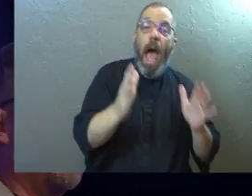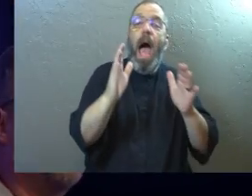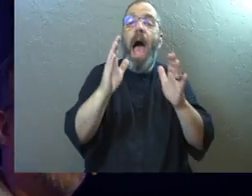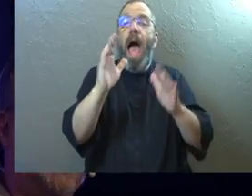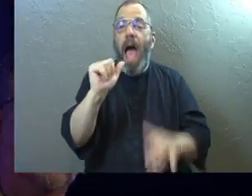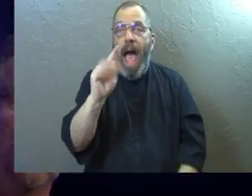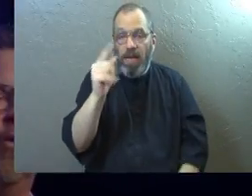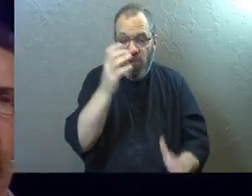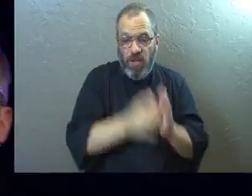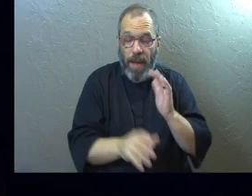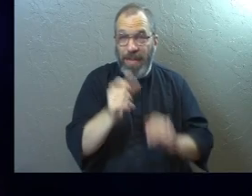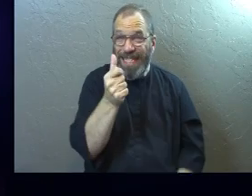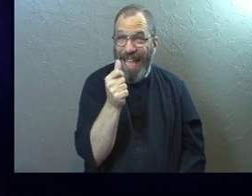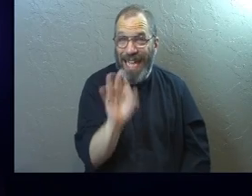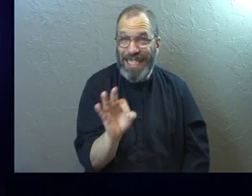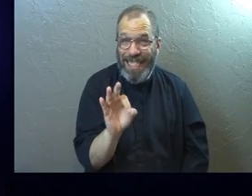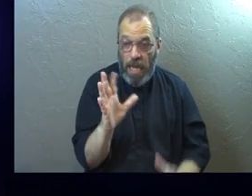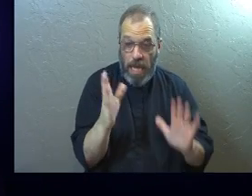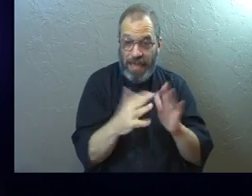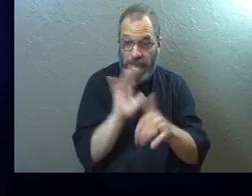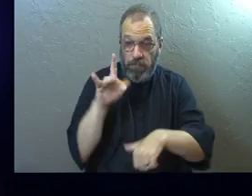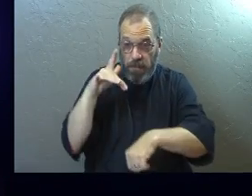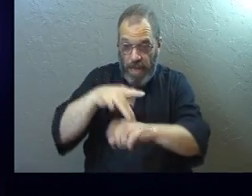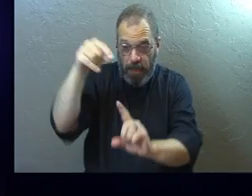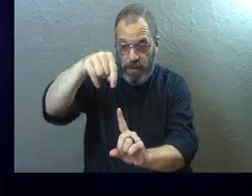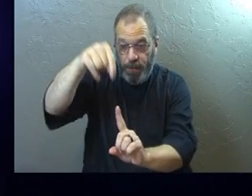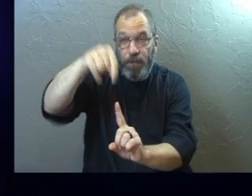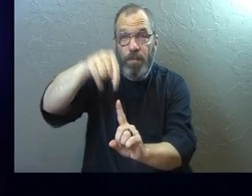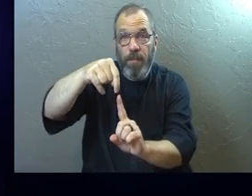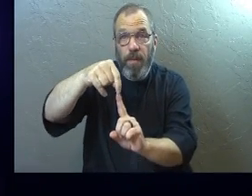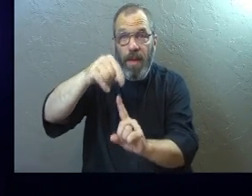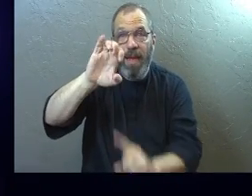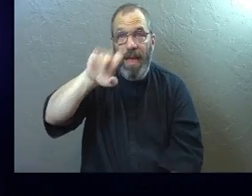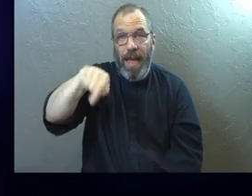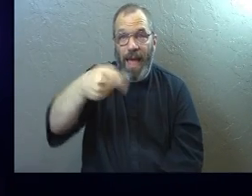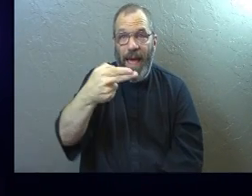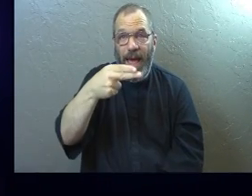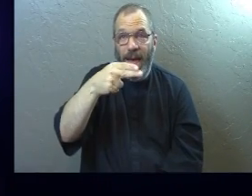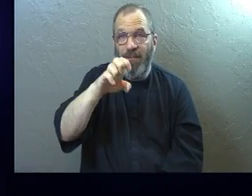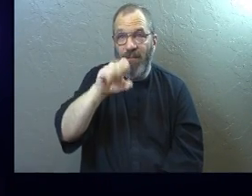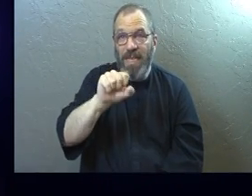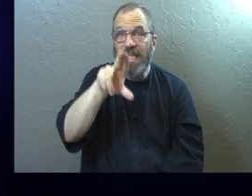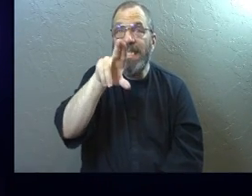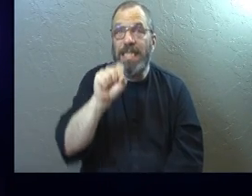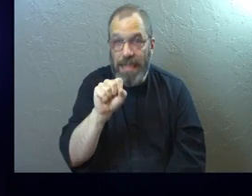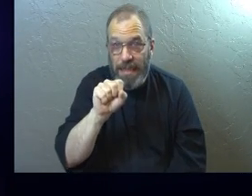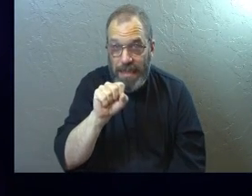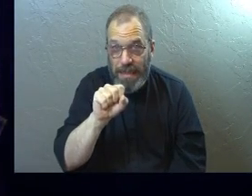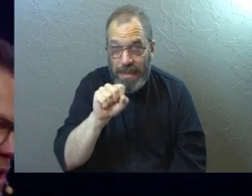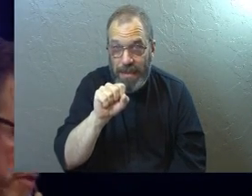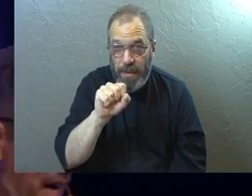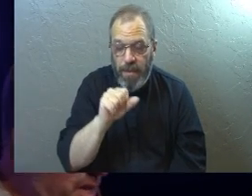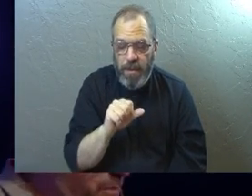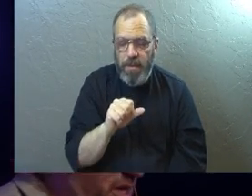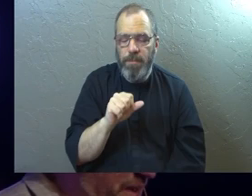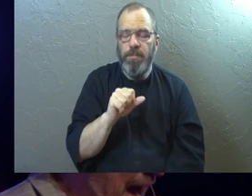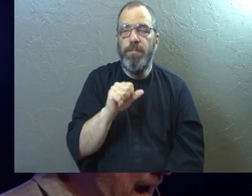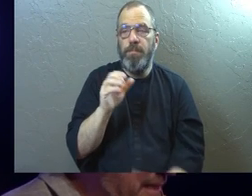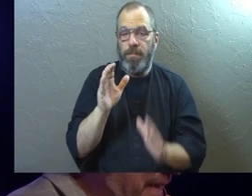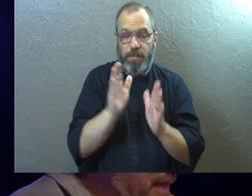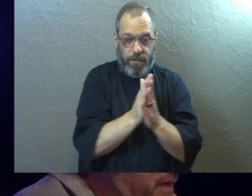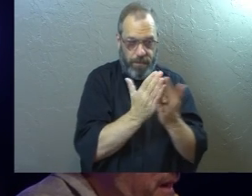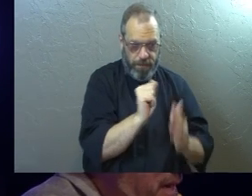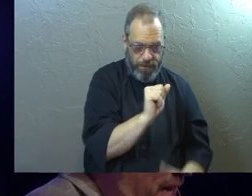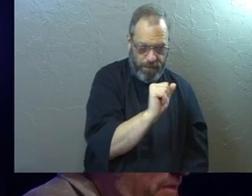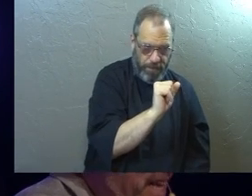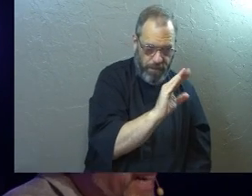Acts chapter 19. One of the cities that he goes to is a city called Ephesus. And so what you've got in the book of